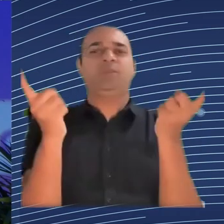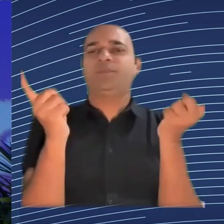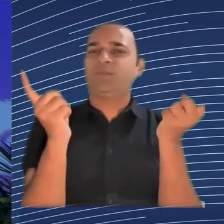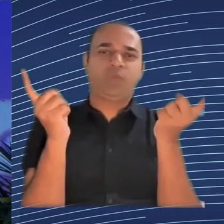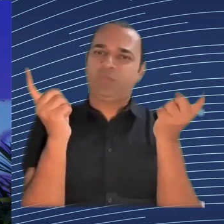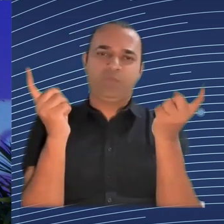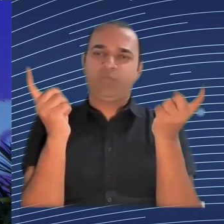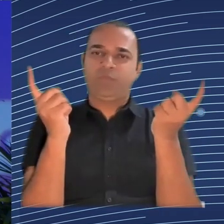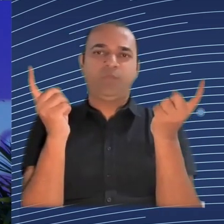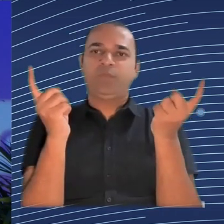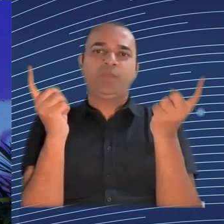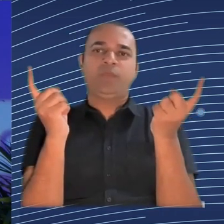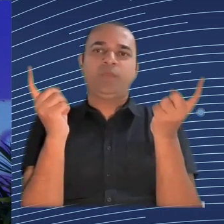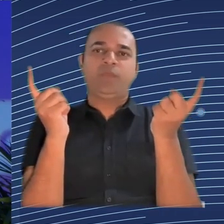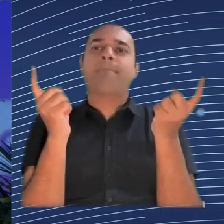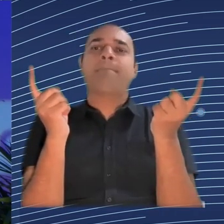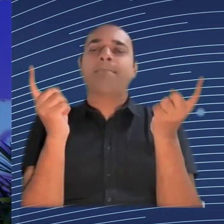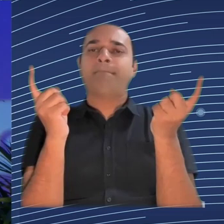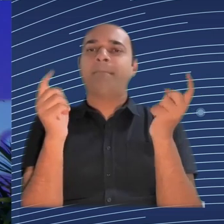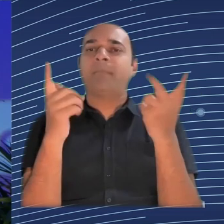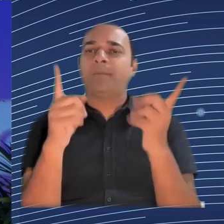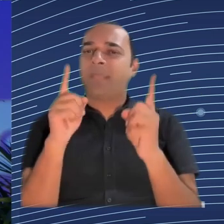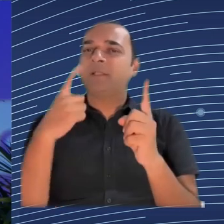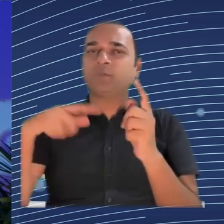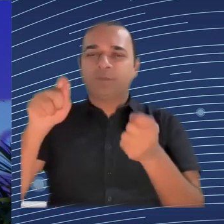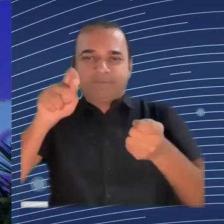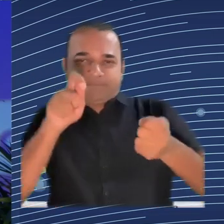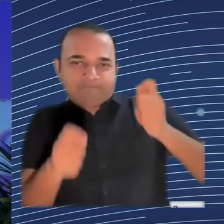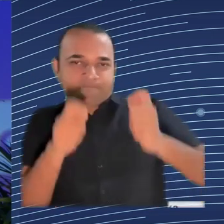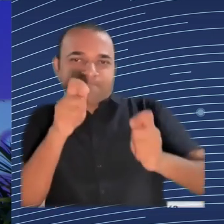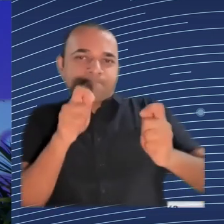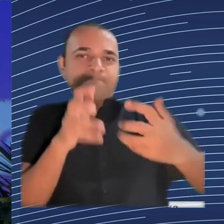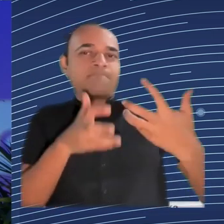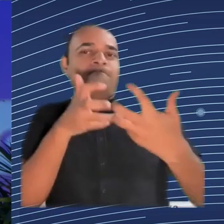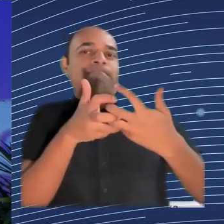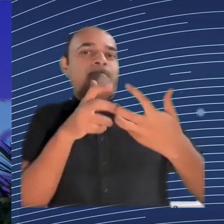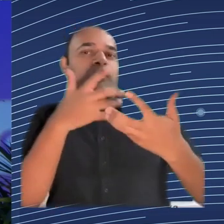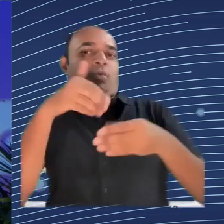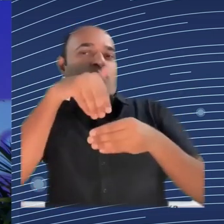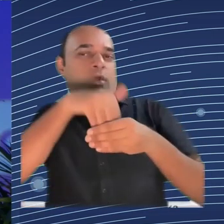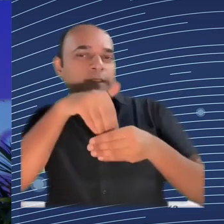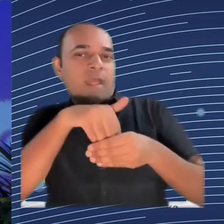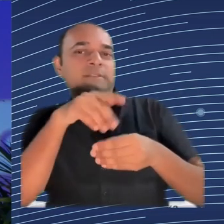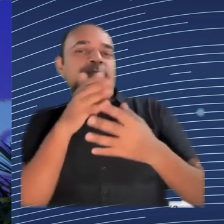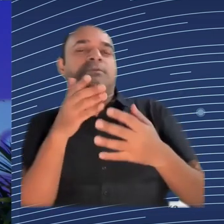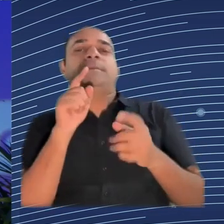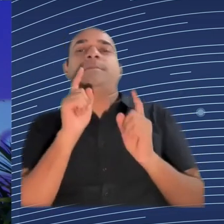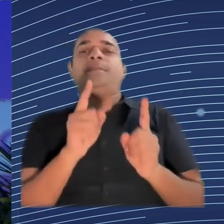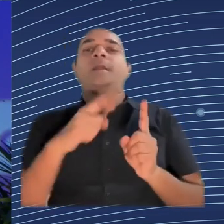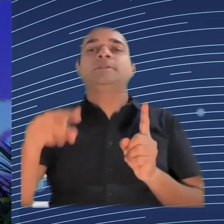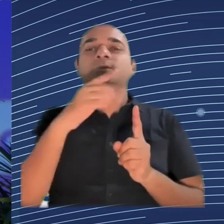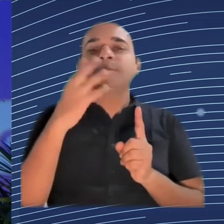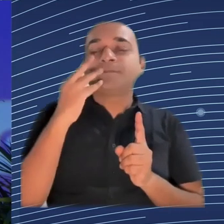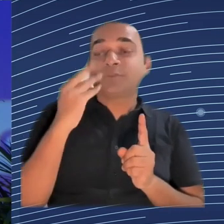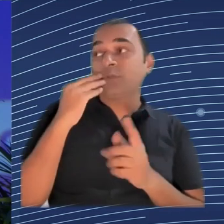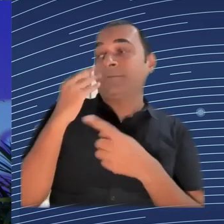initial step is what we call small-scale experimentations, where we show and evidence what